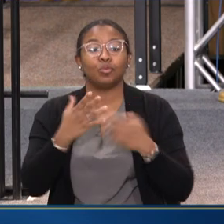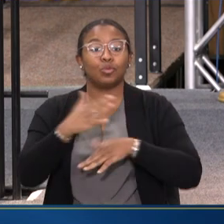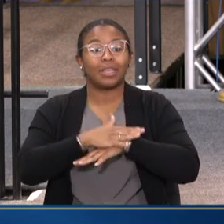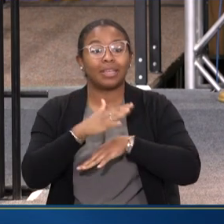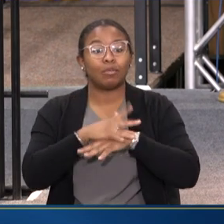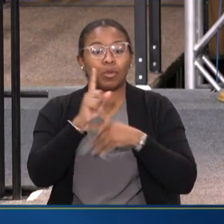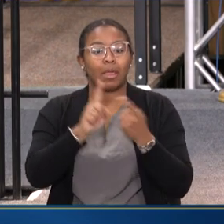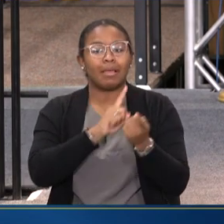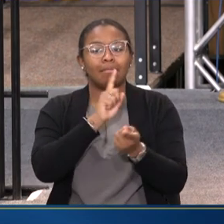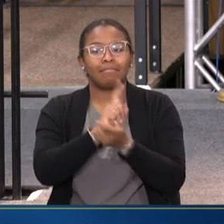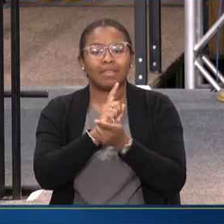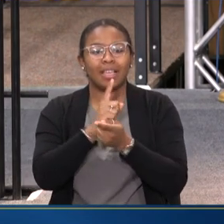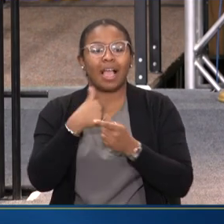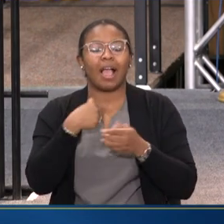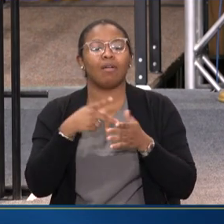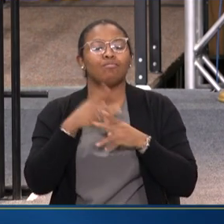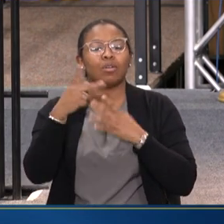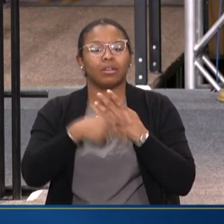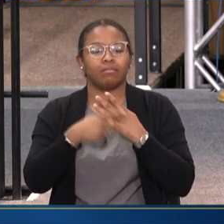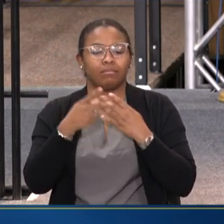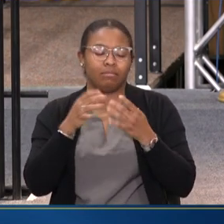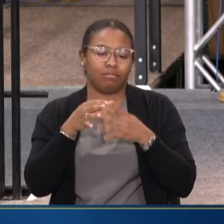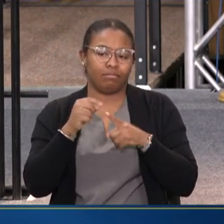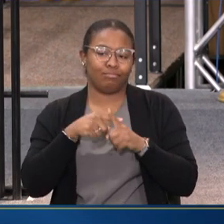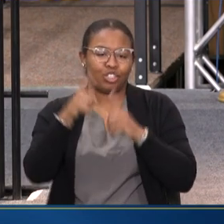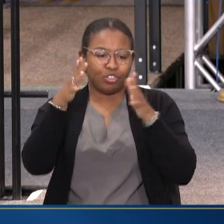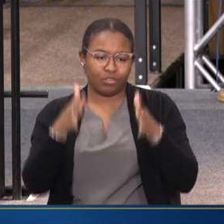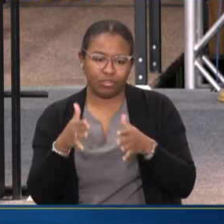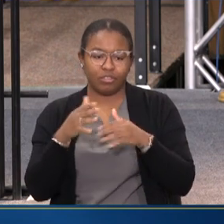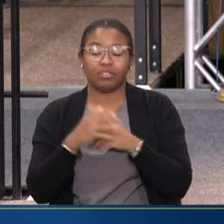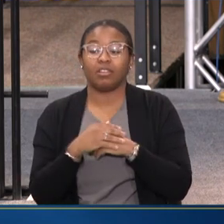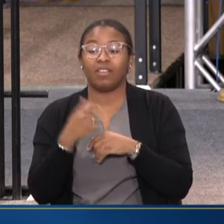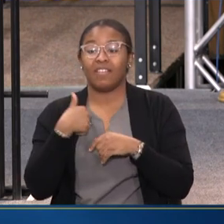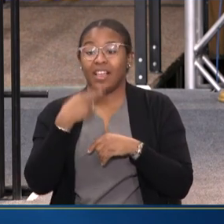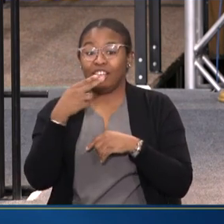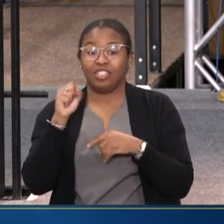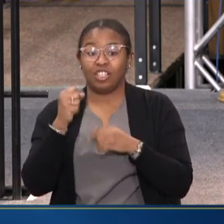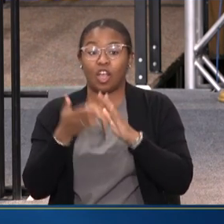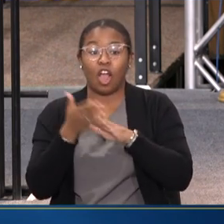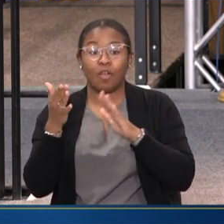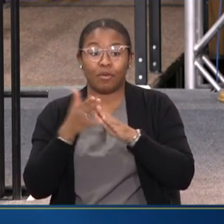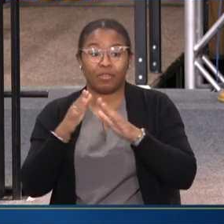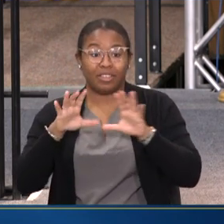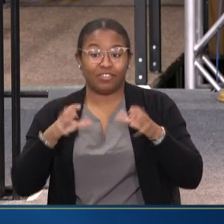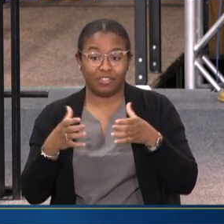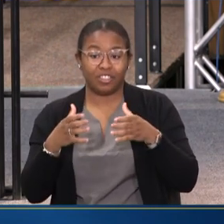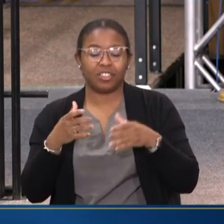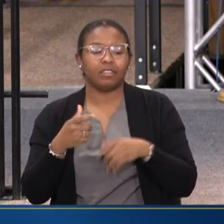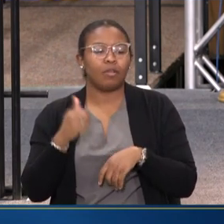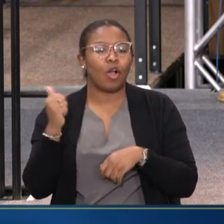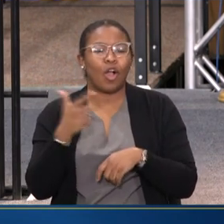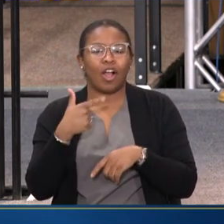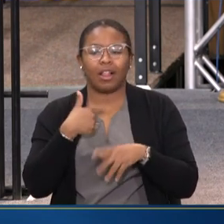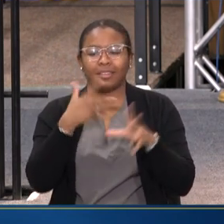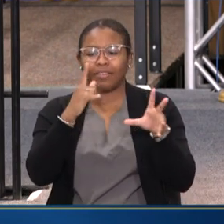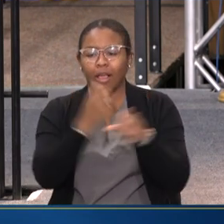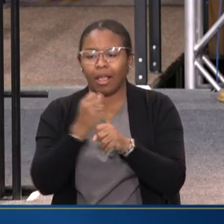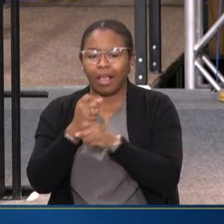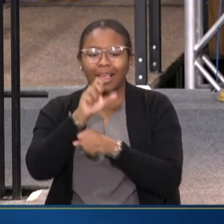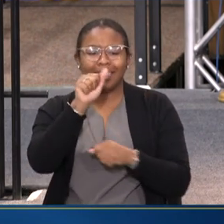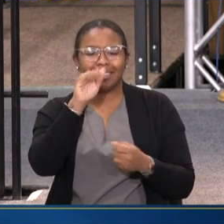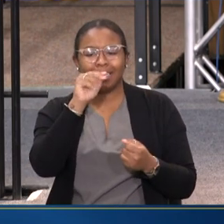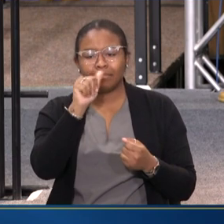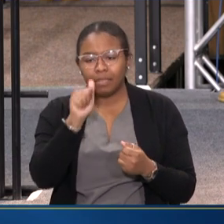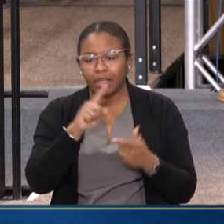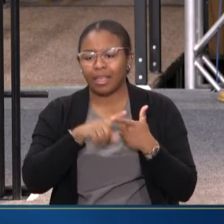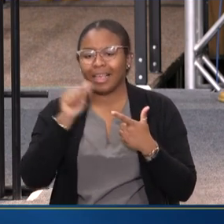firsthand with our program specialists from all of our HHS operating divisions. So these are our all of our acronyms of SAMHSA,